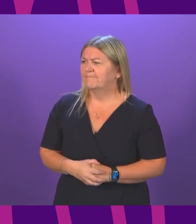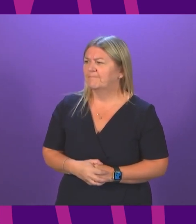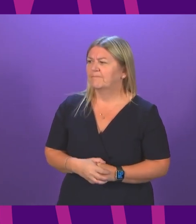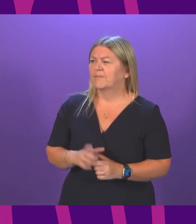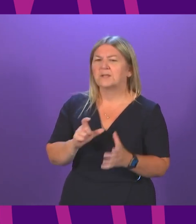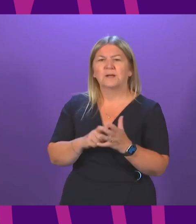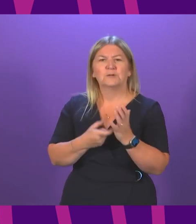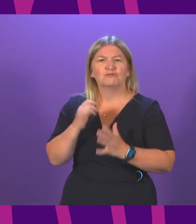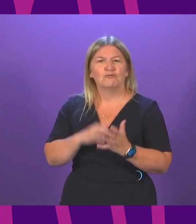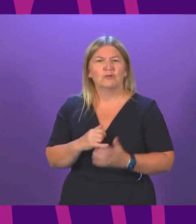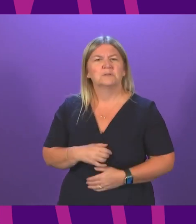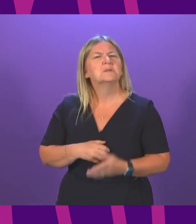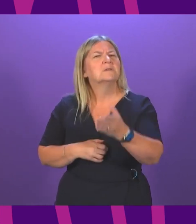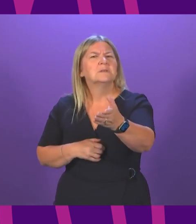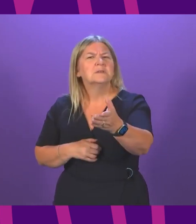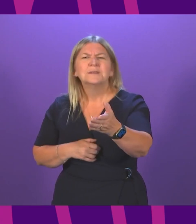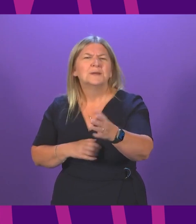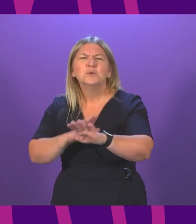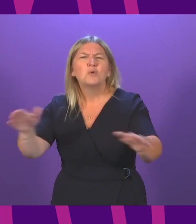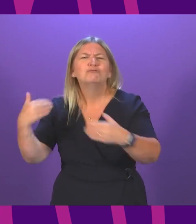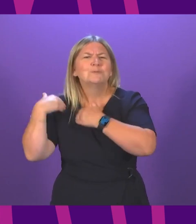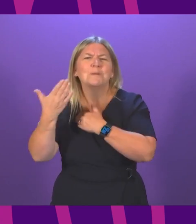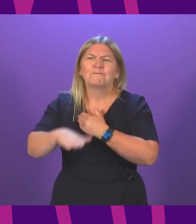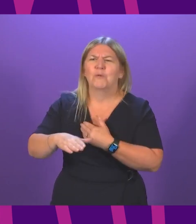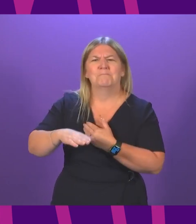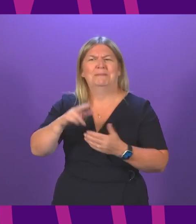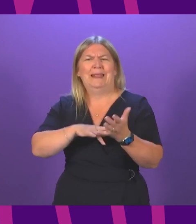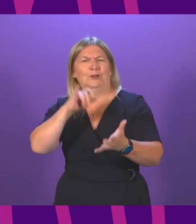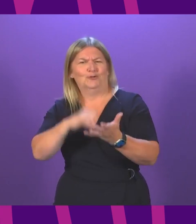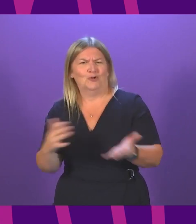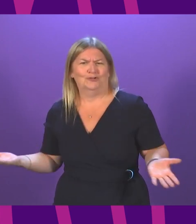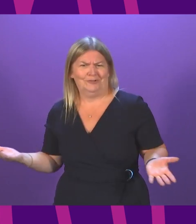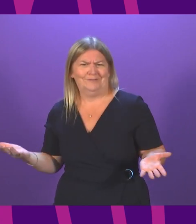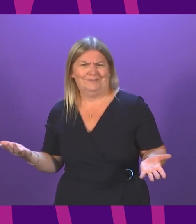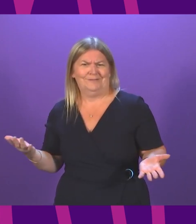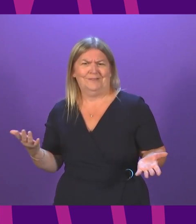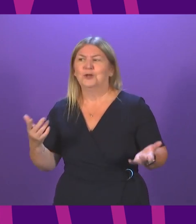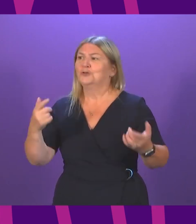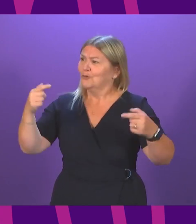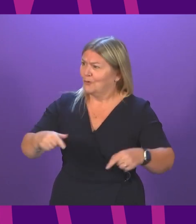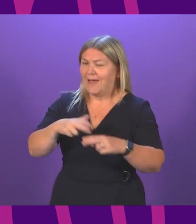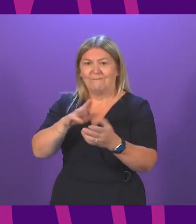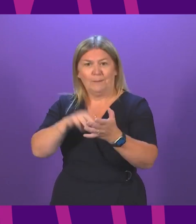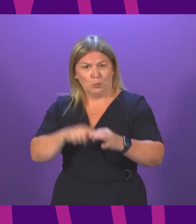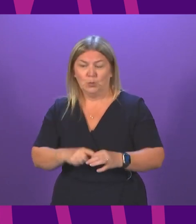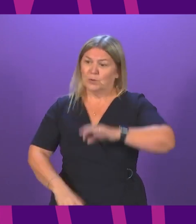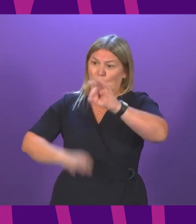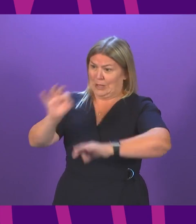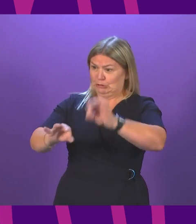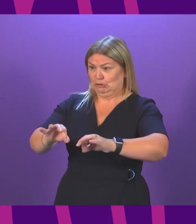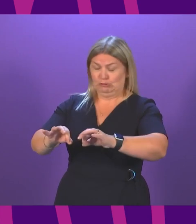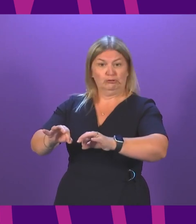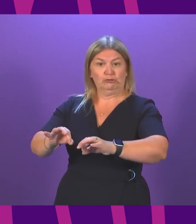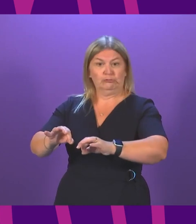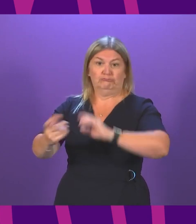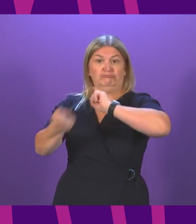There's absolutely no responsibility from Nicola Sturgeon to have questions at First Minister's questions that she fails to answer.